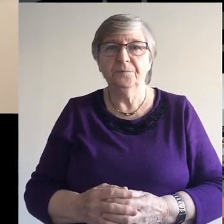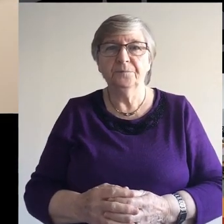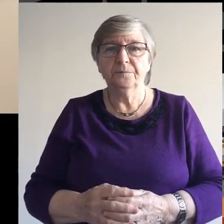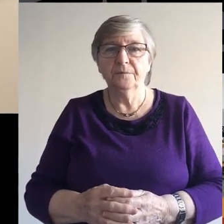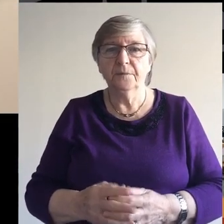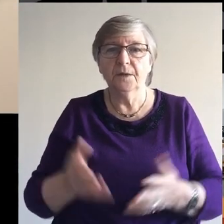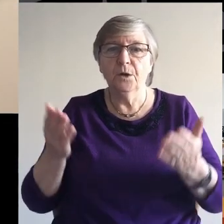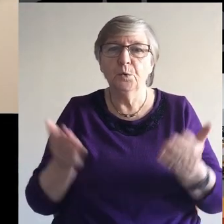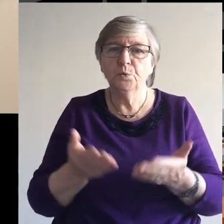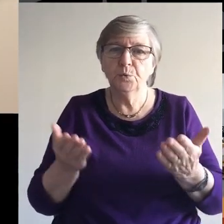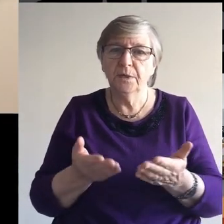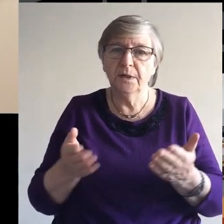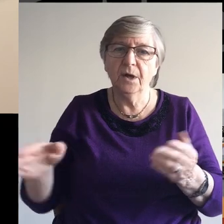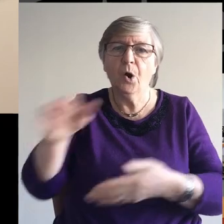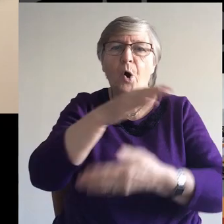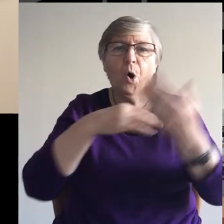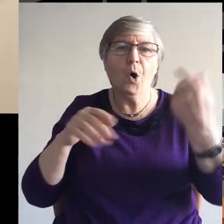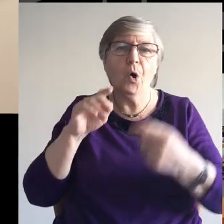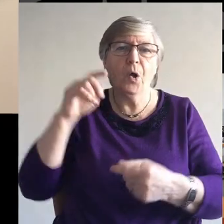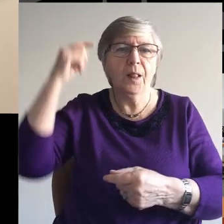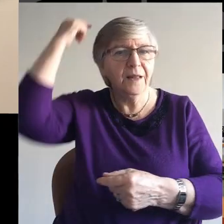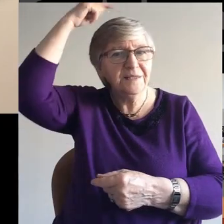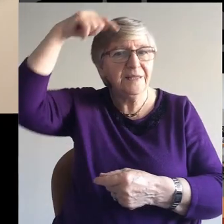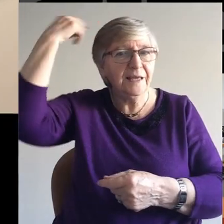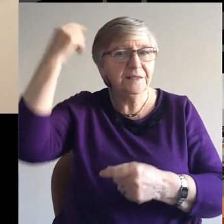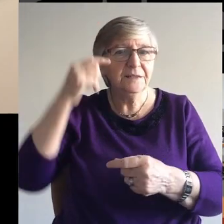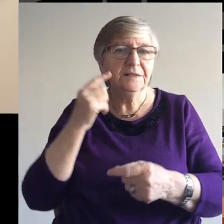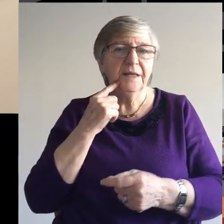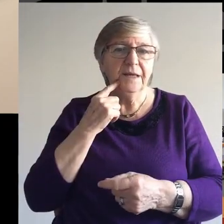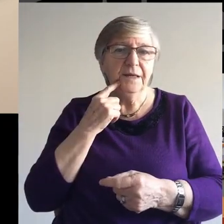Today is All Saints Day. Let's pray.